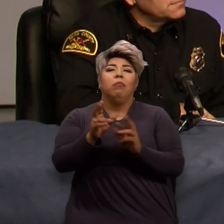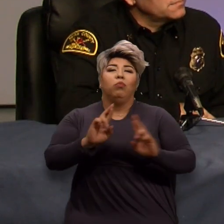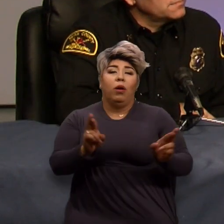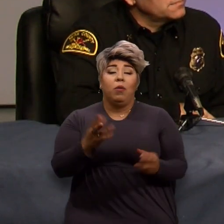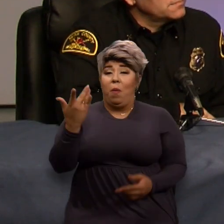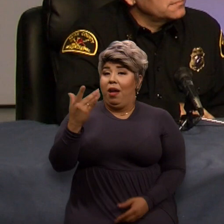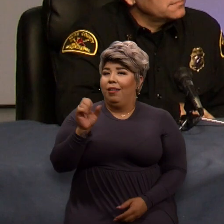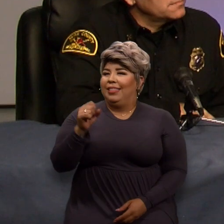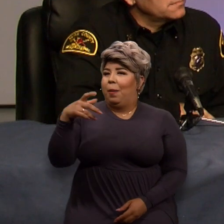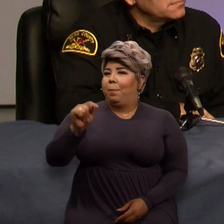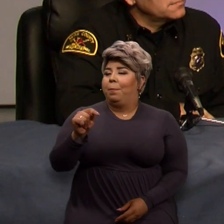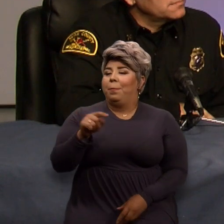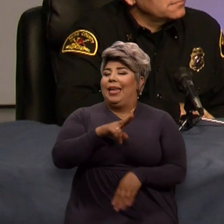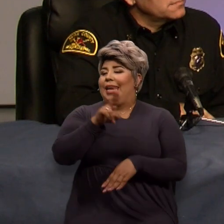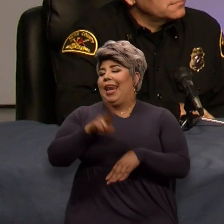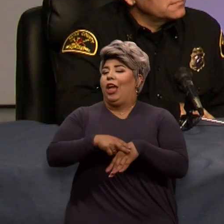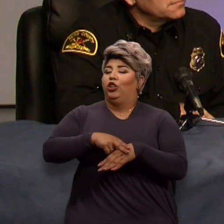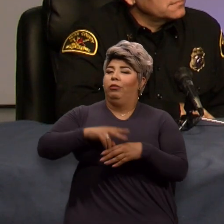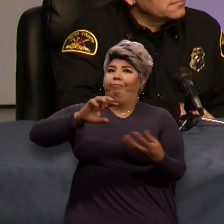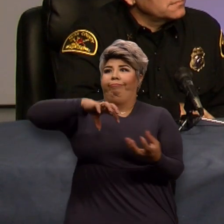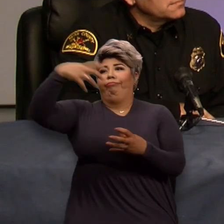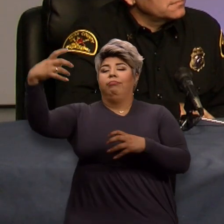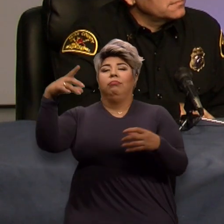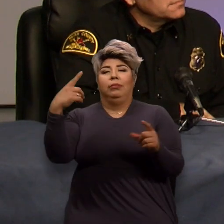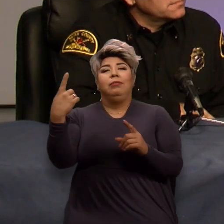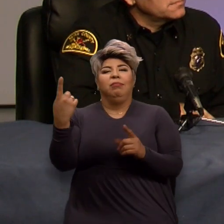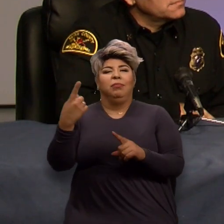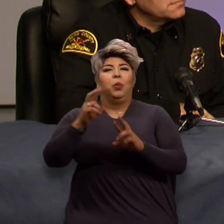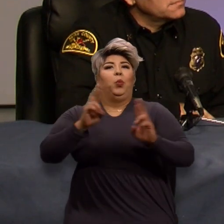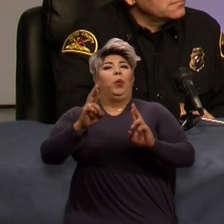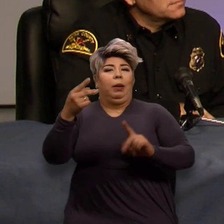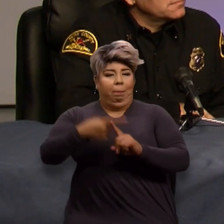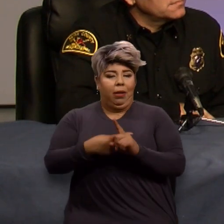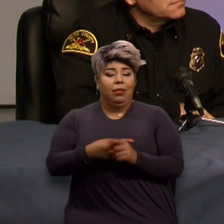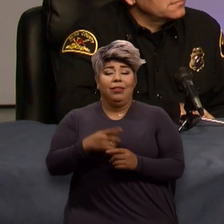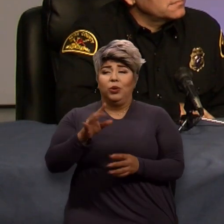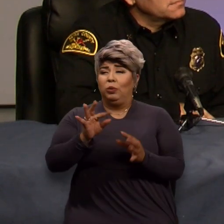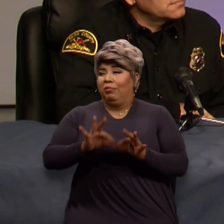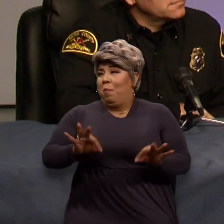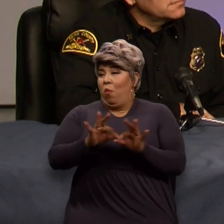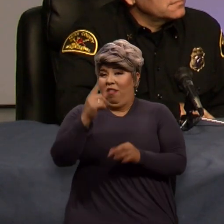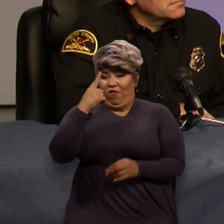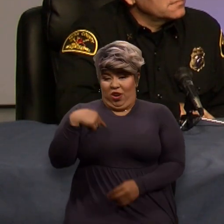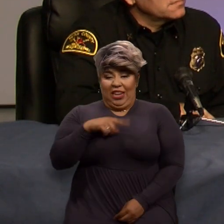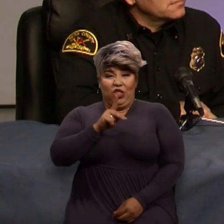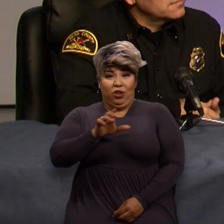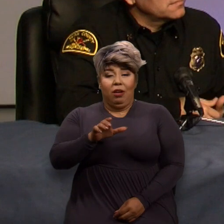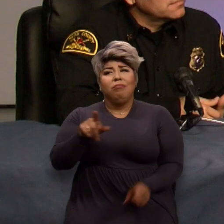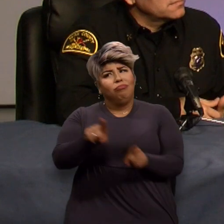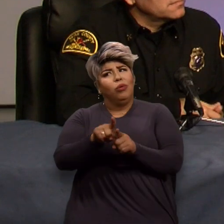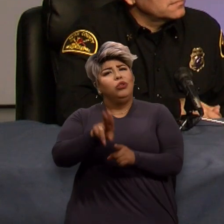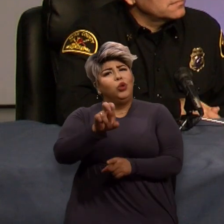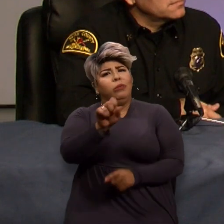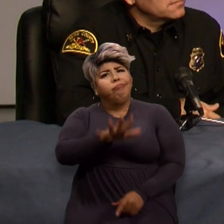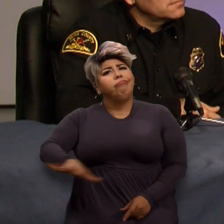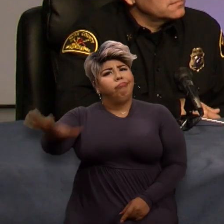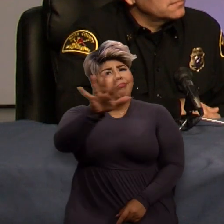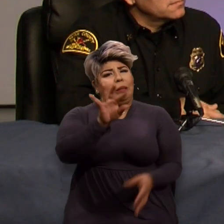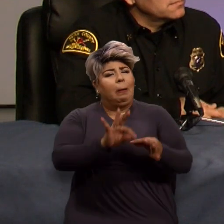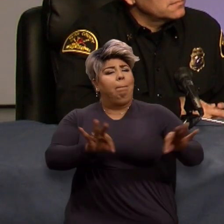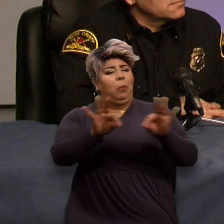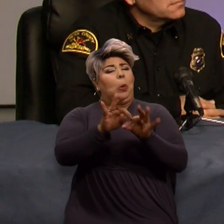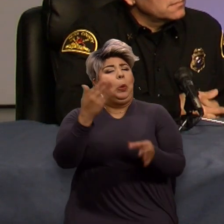is Disaster Preparedness Month, and this is a really important topic for all of us here in Kern County and around the nation, of course,